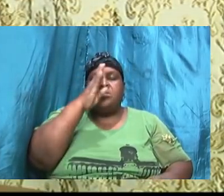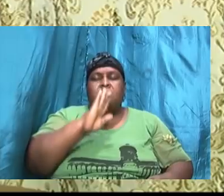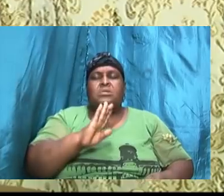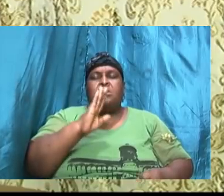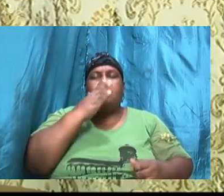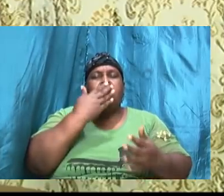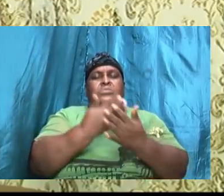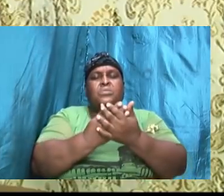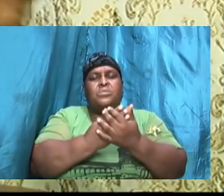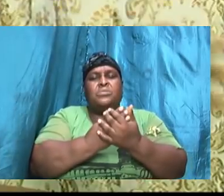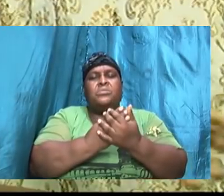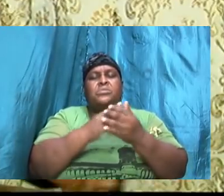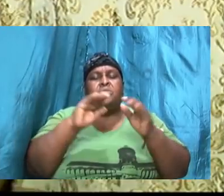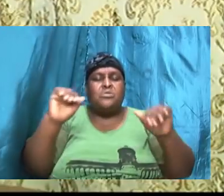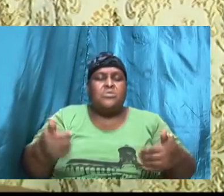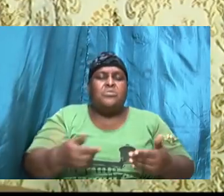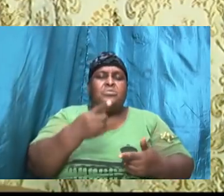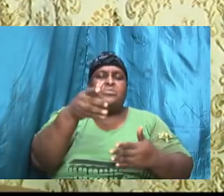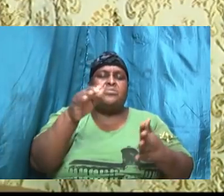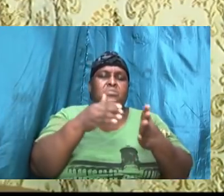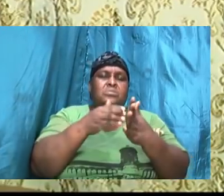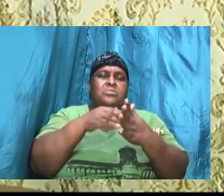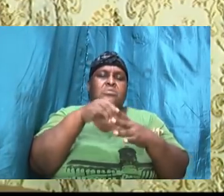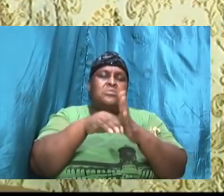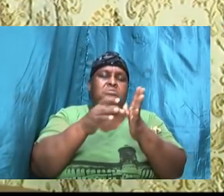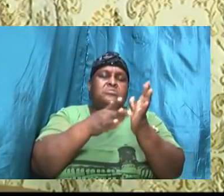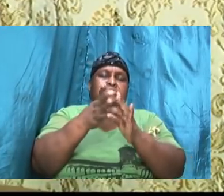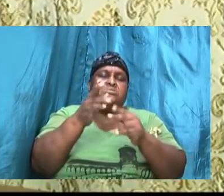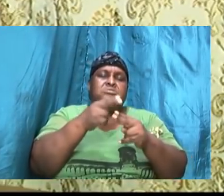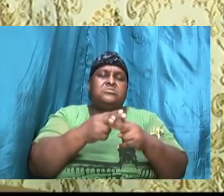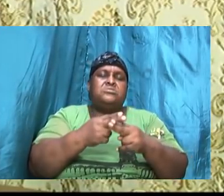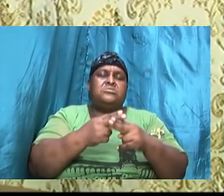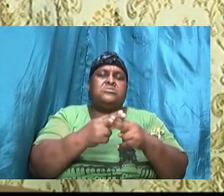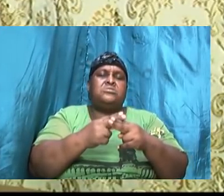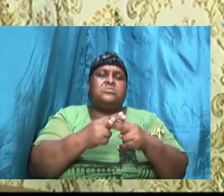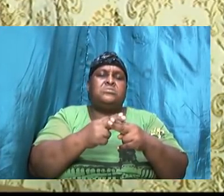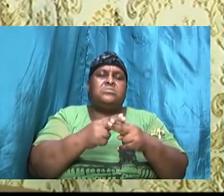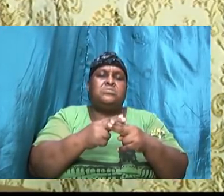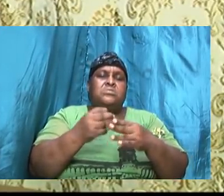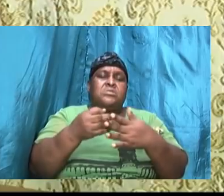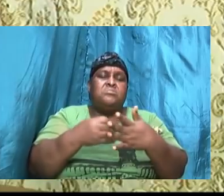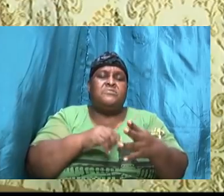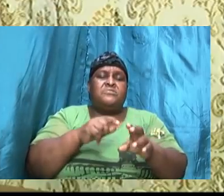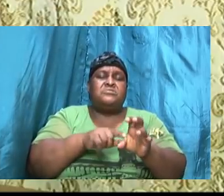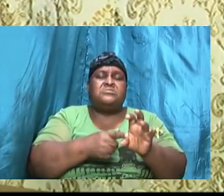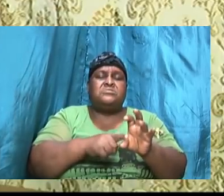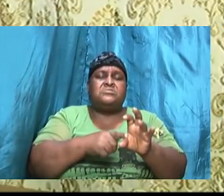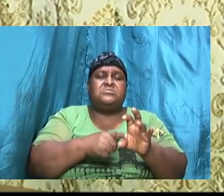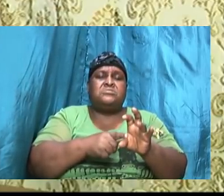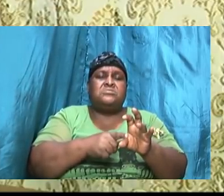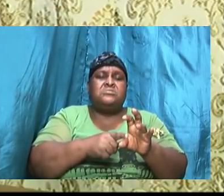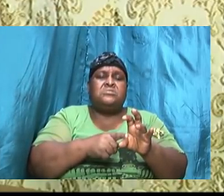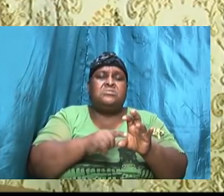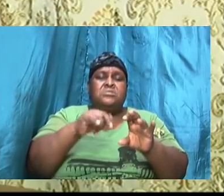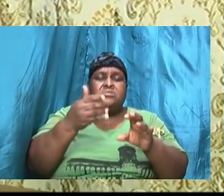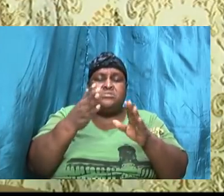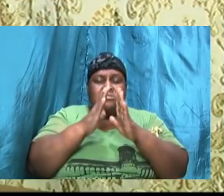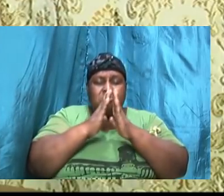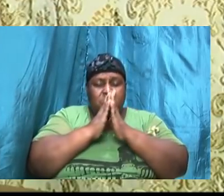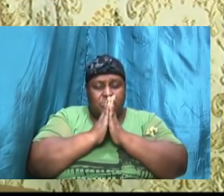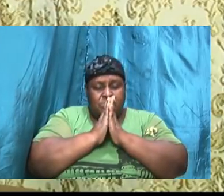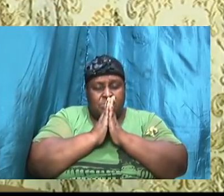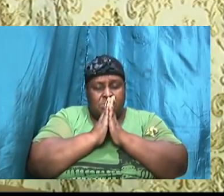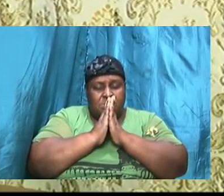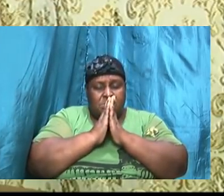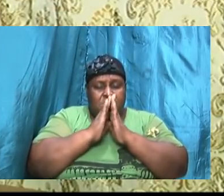Amen. I greet you again in Jesus' name. Before we proceed, I, you know, just like to pray. Just bow your heads